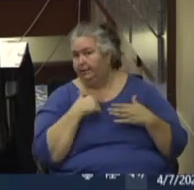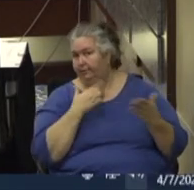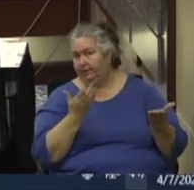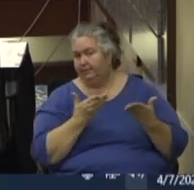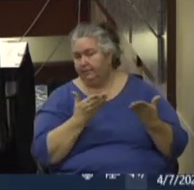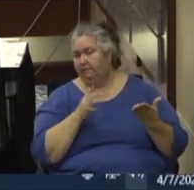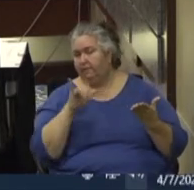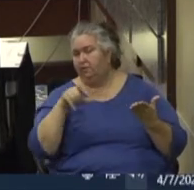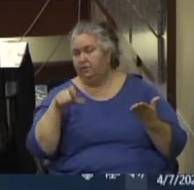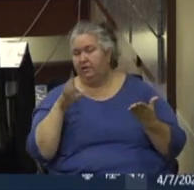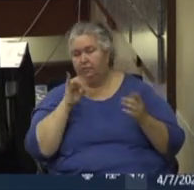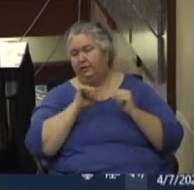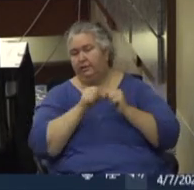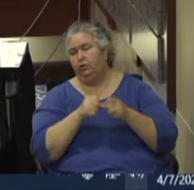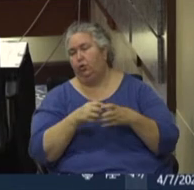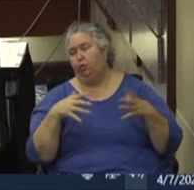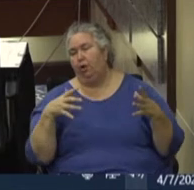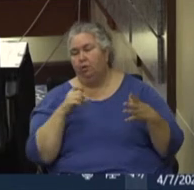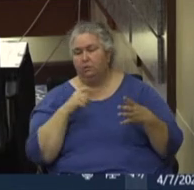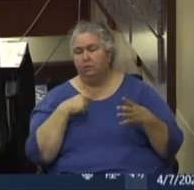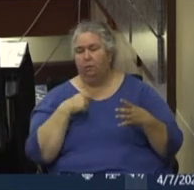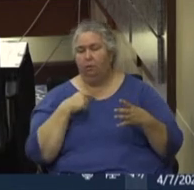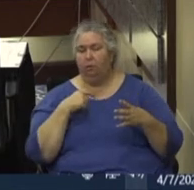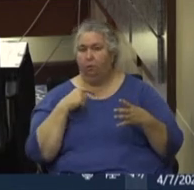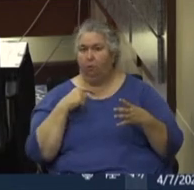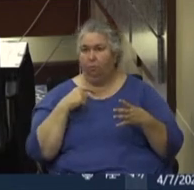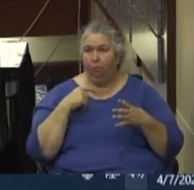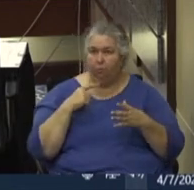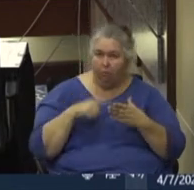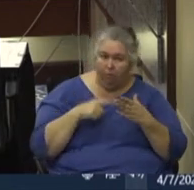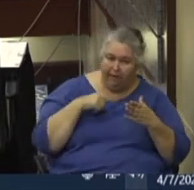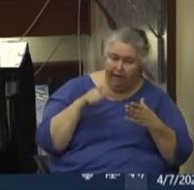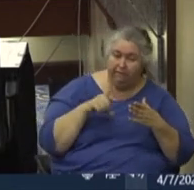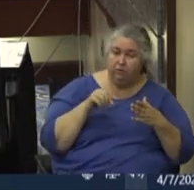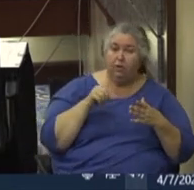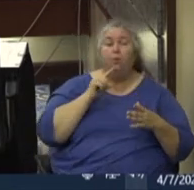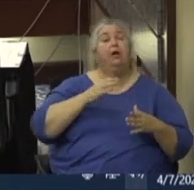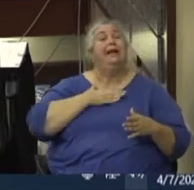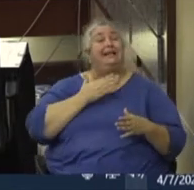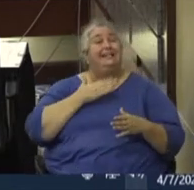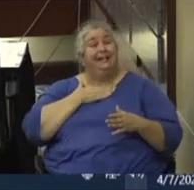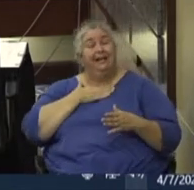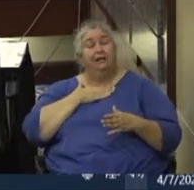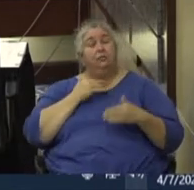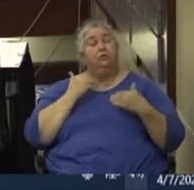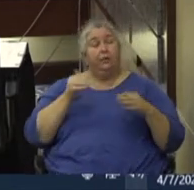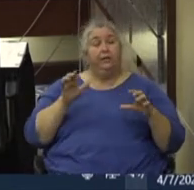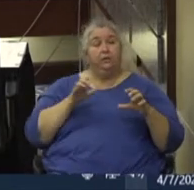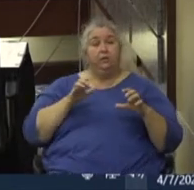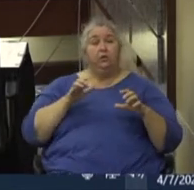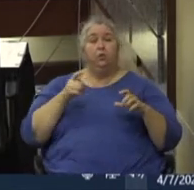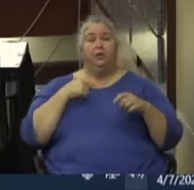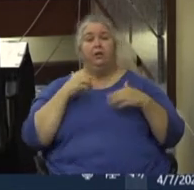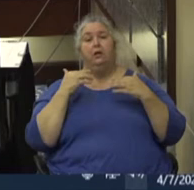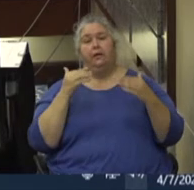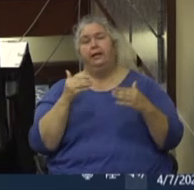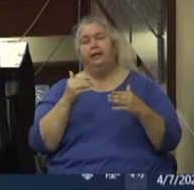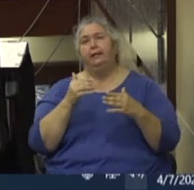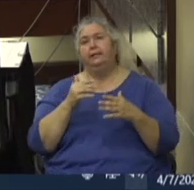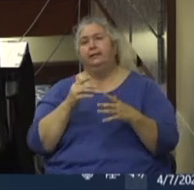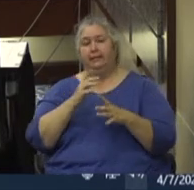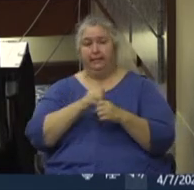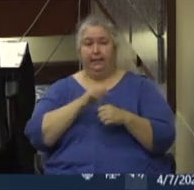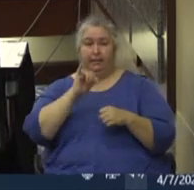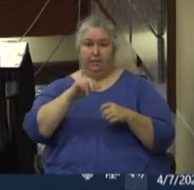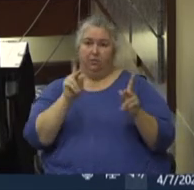know, these needs are going to continue to grow. So what we had to do and what we were glad to do was to go ahead and get, get those